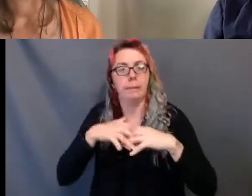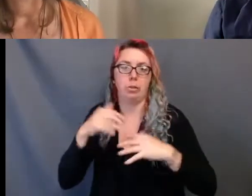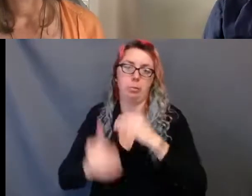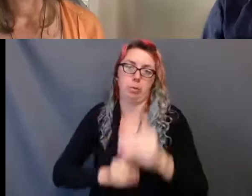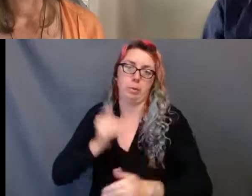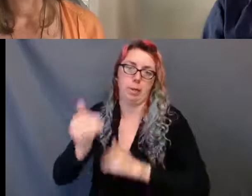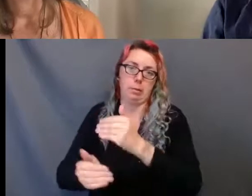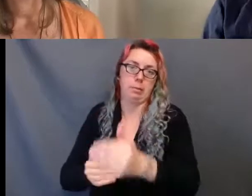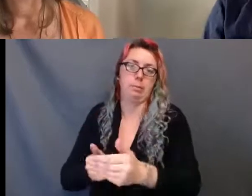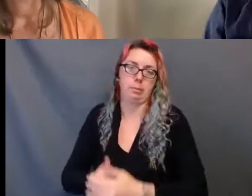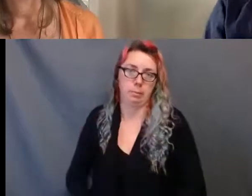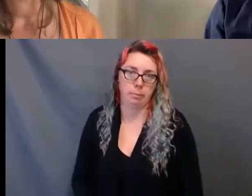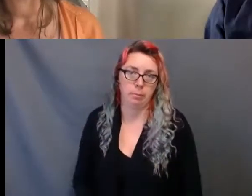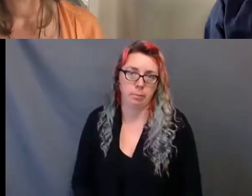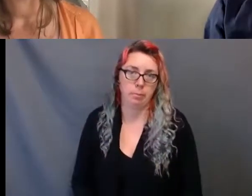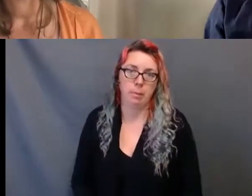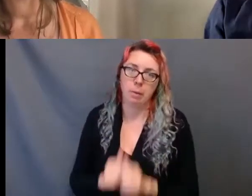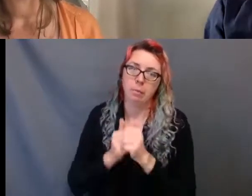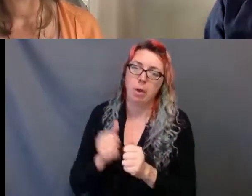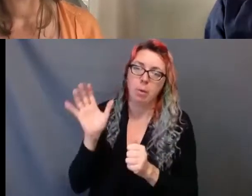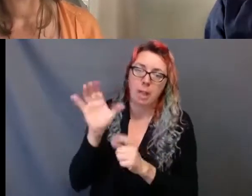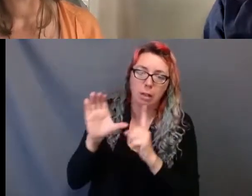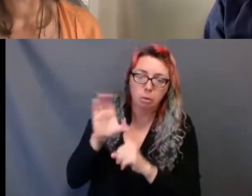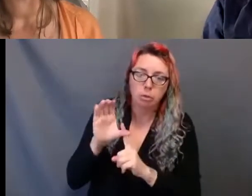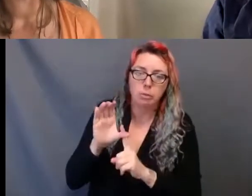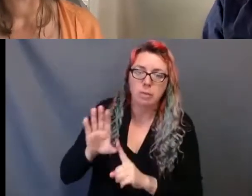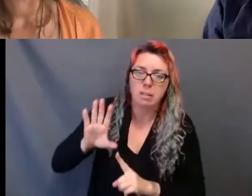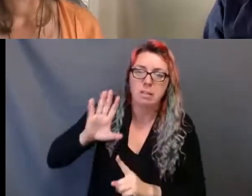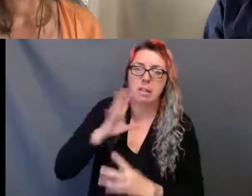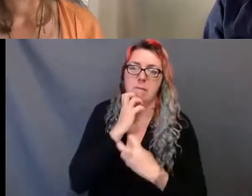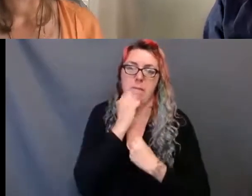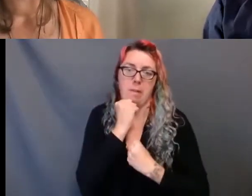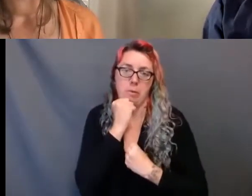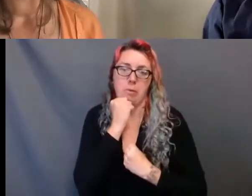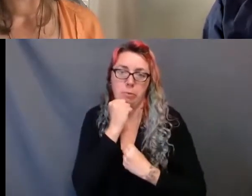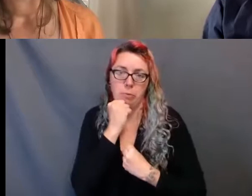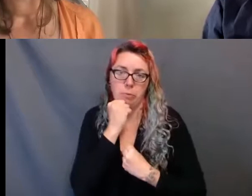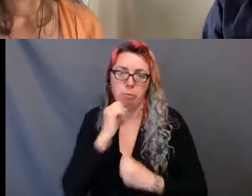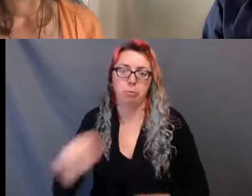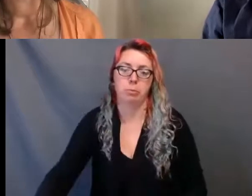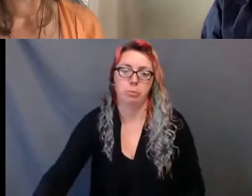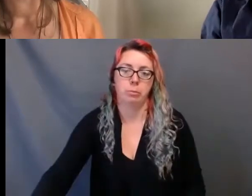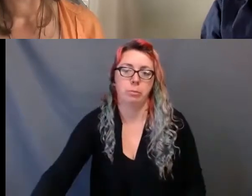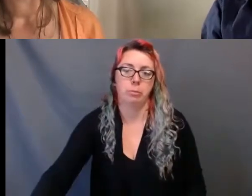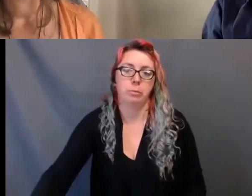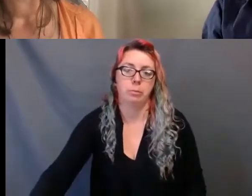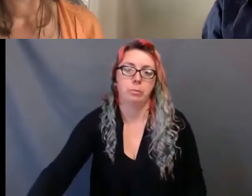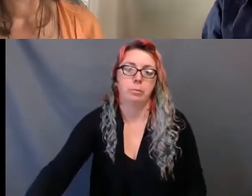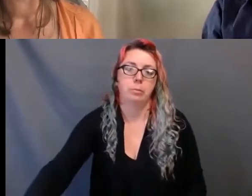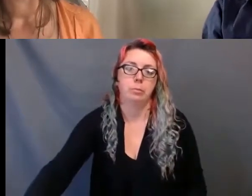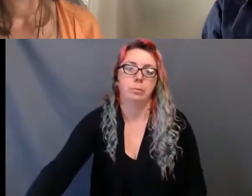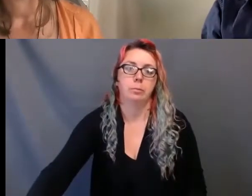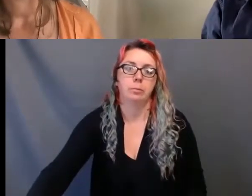with inplicatmet values, reflecting an inplicatmet world view to a kaleidoscopic indigenous